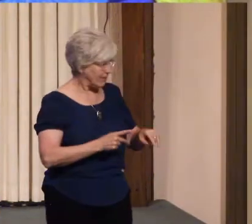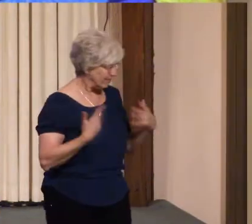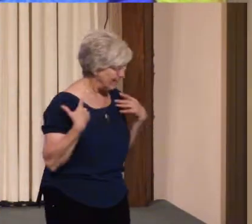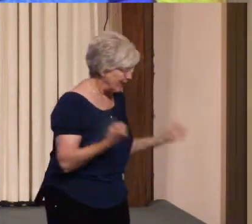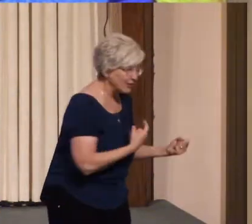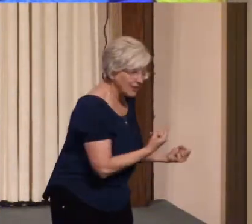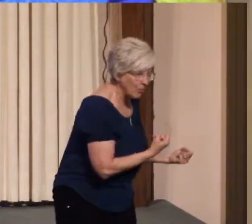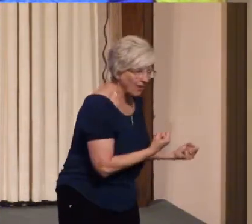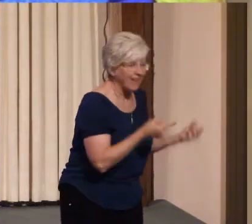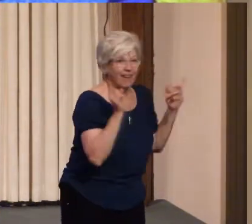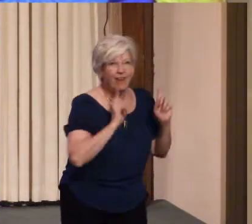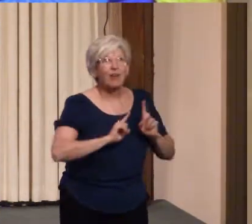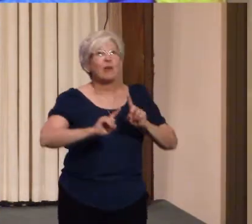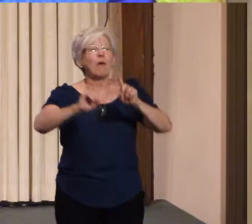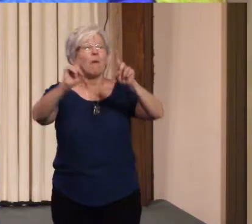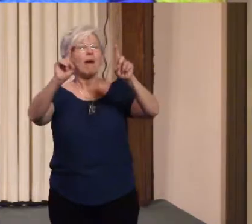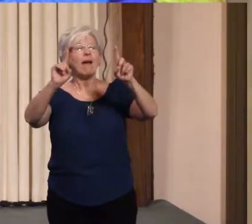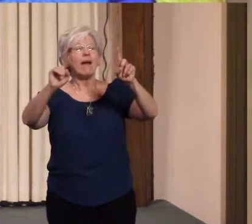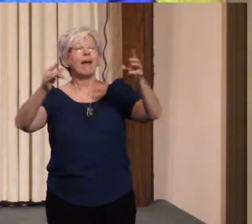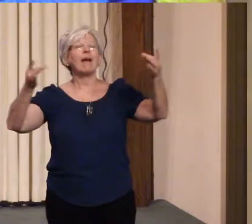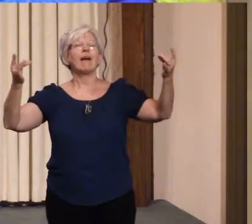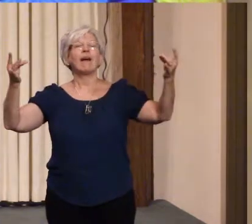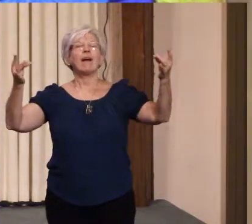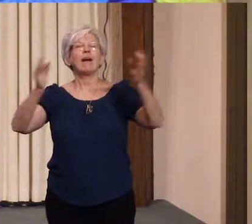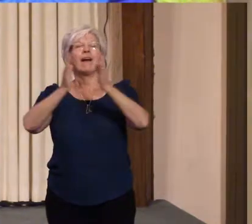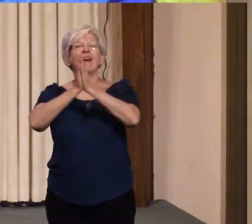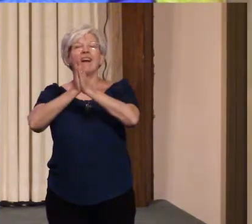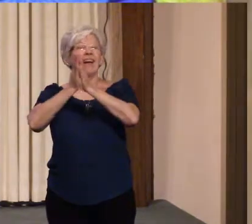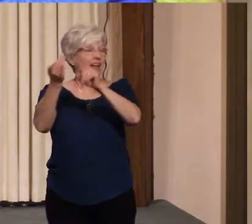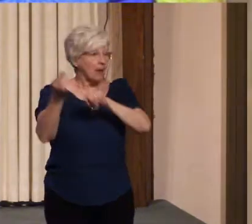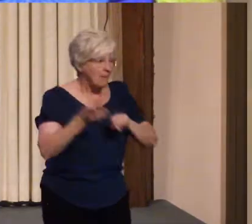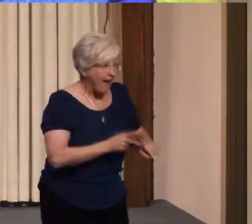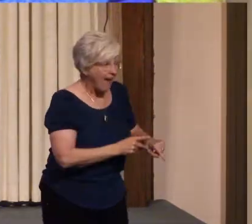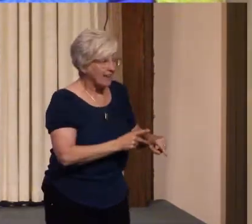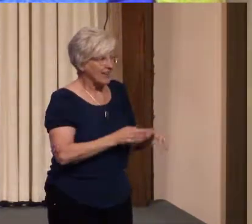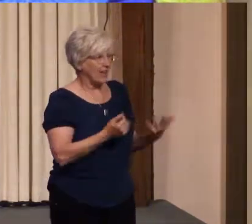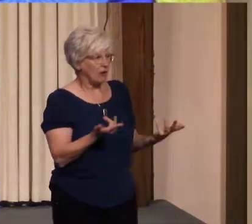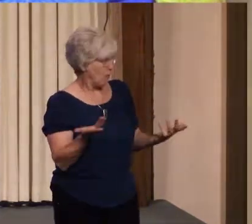Go away and get prayed up and come back and drive out some demons.